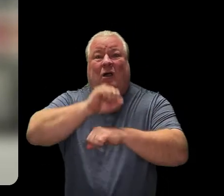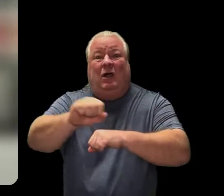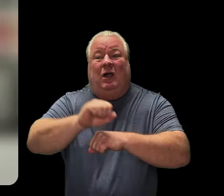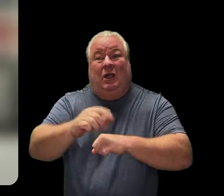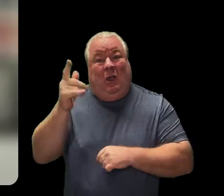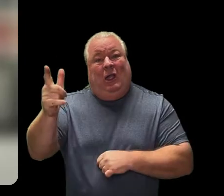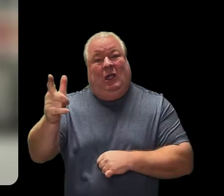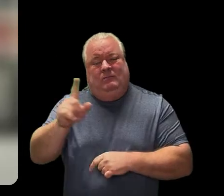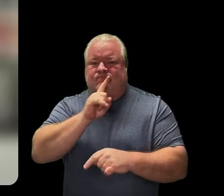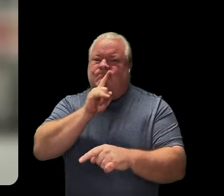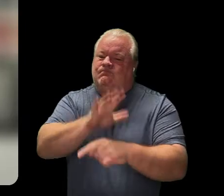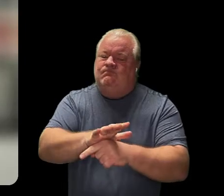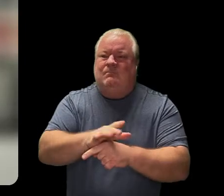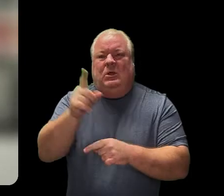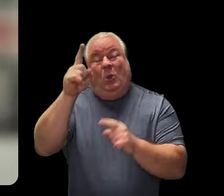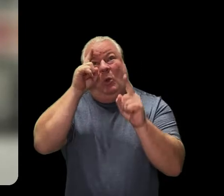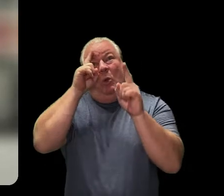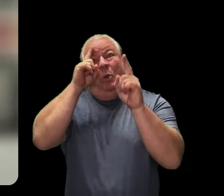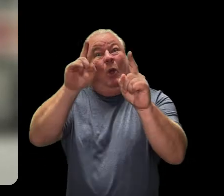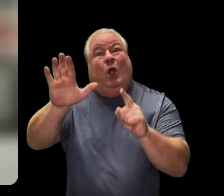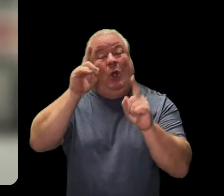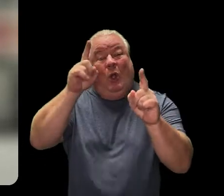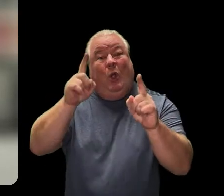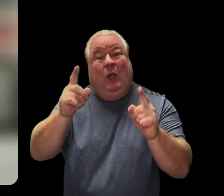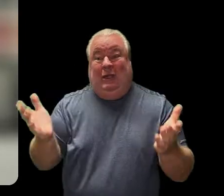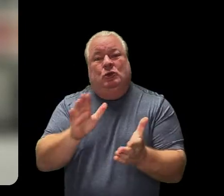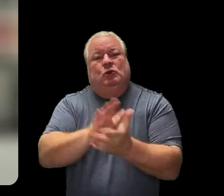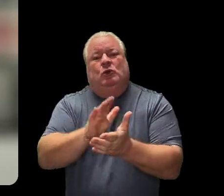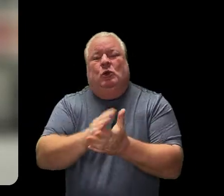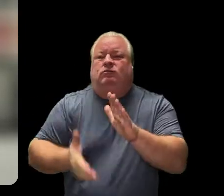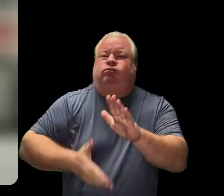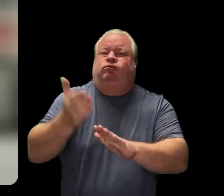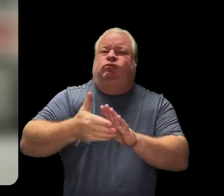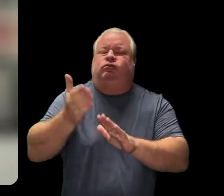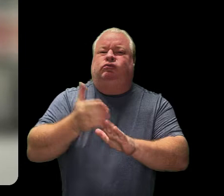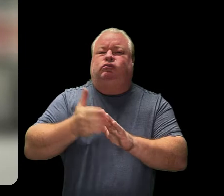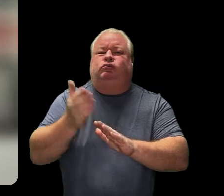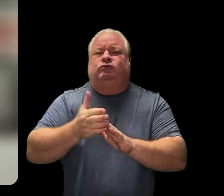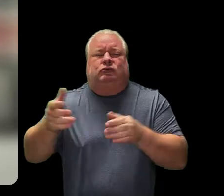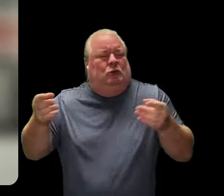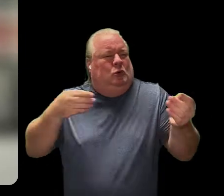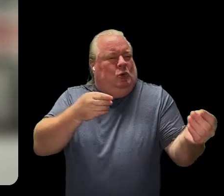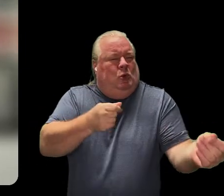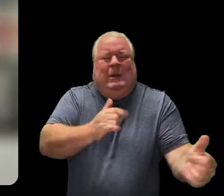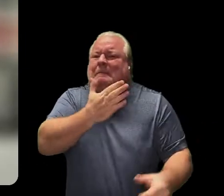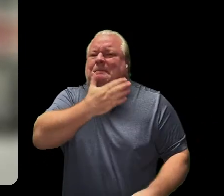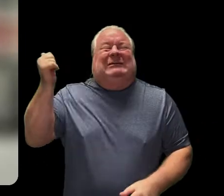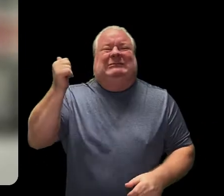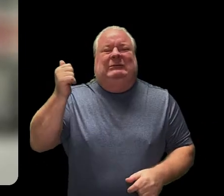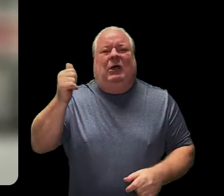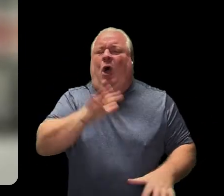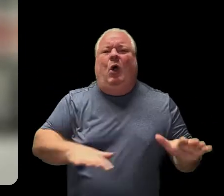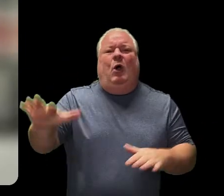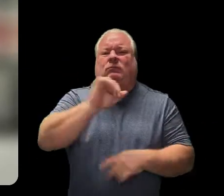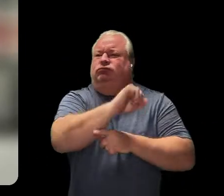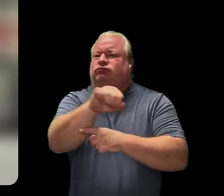that we have the best running school possible. So I'm grateful for Ms. Emerly. How